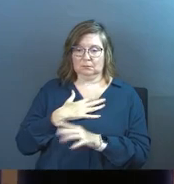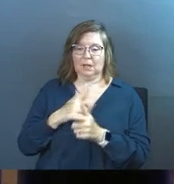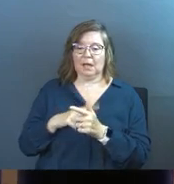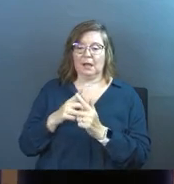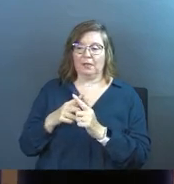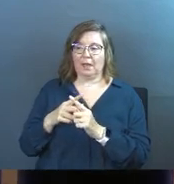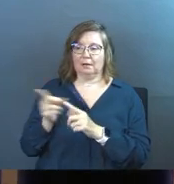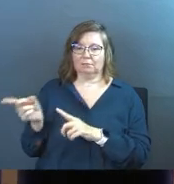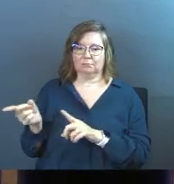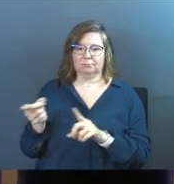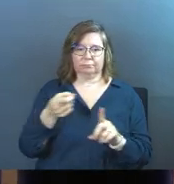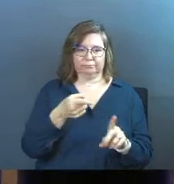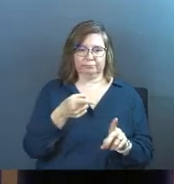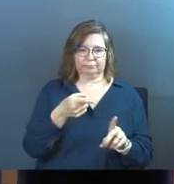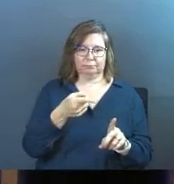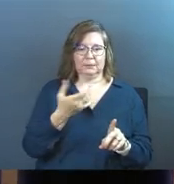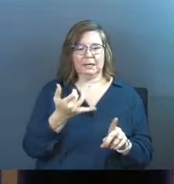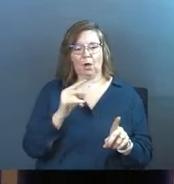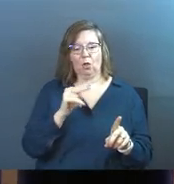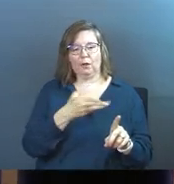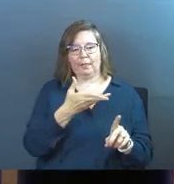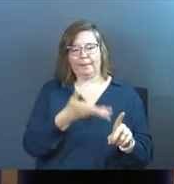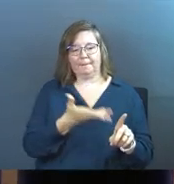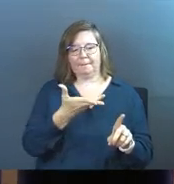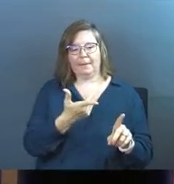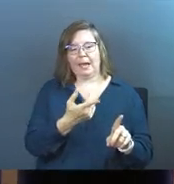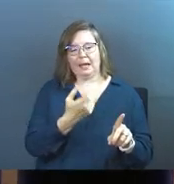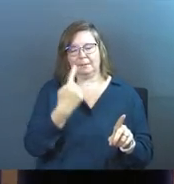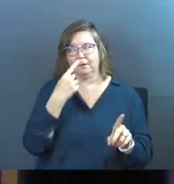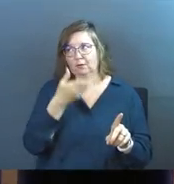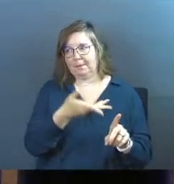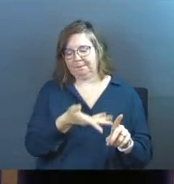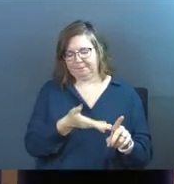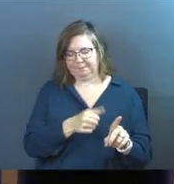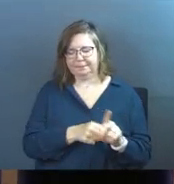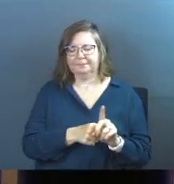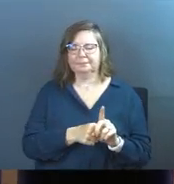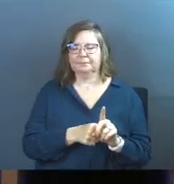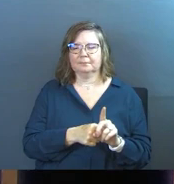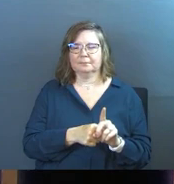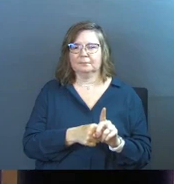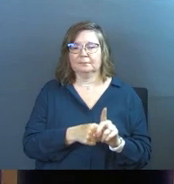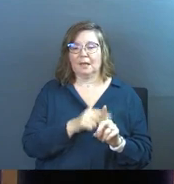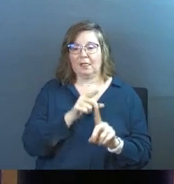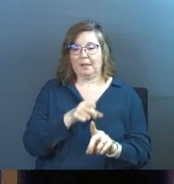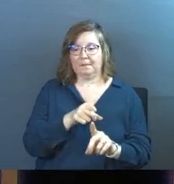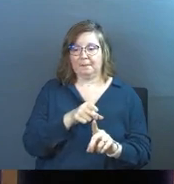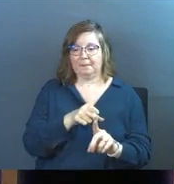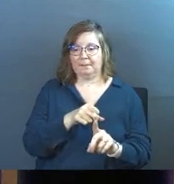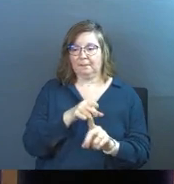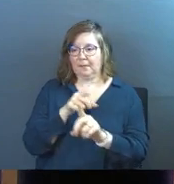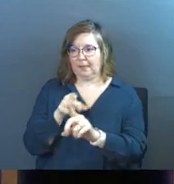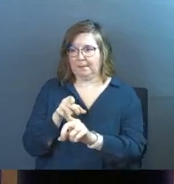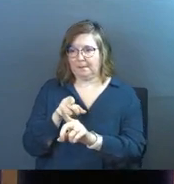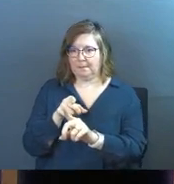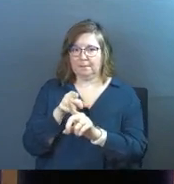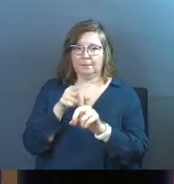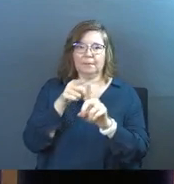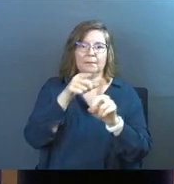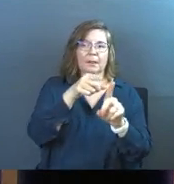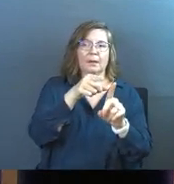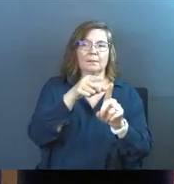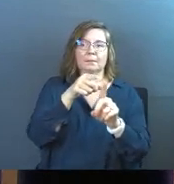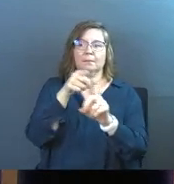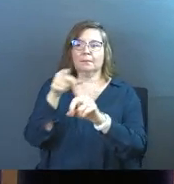And then he points out someone else and says, now look at them. Ask me for them. Now I want you to ask me for them. And I want you to ask me for them.